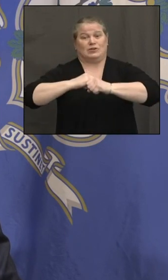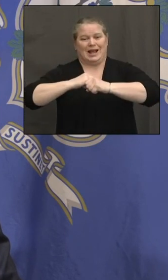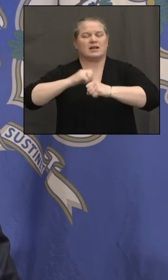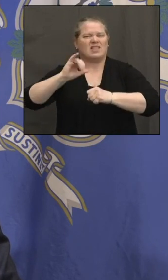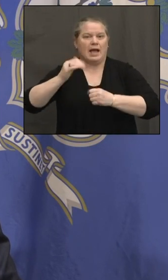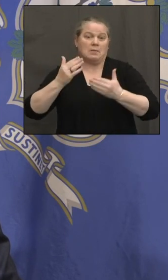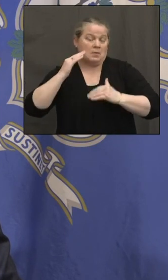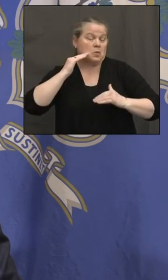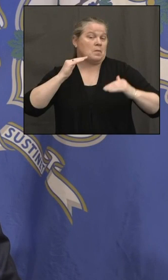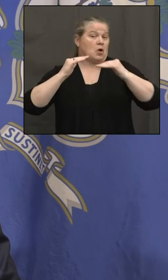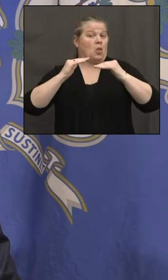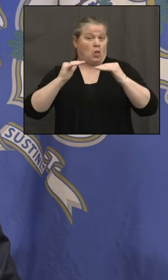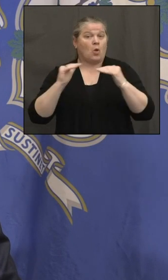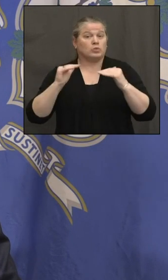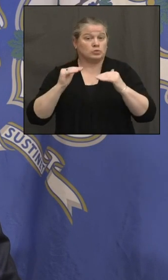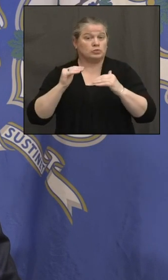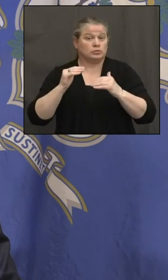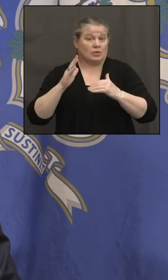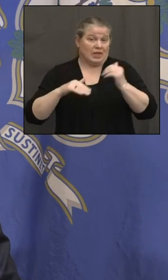News 12, Connecticut.